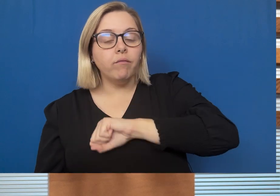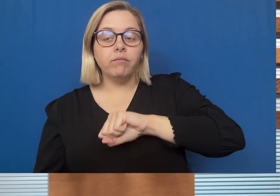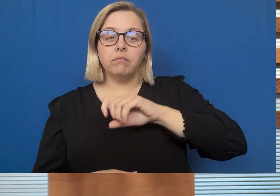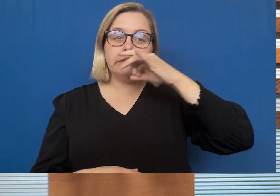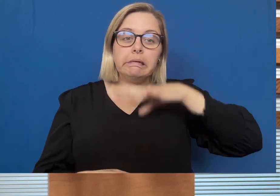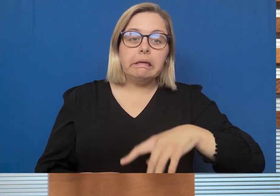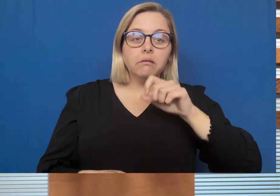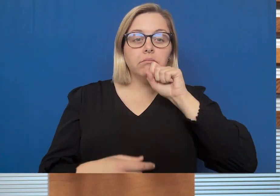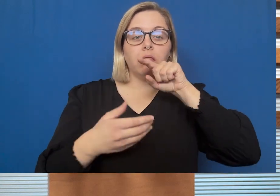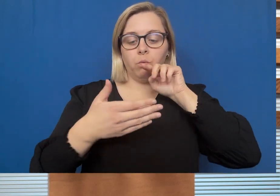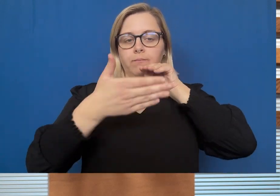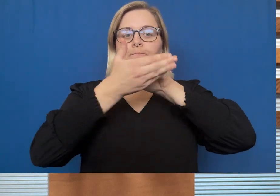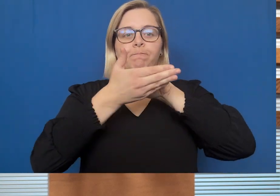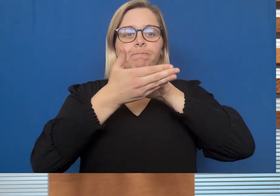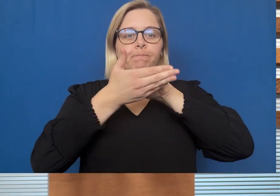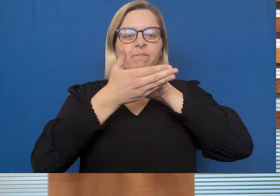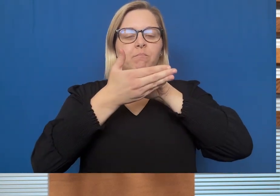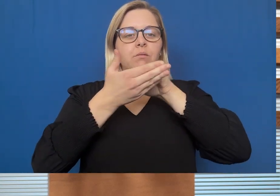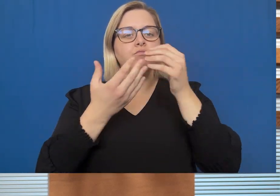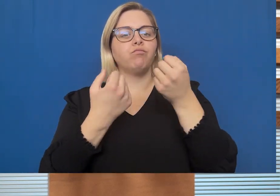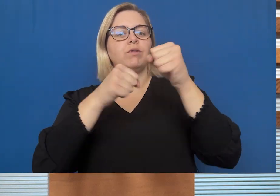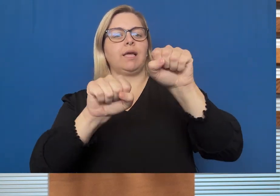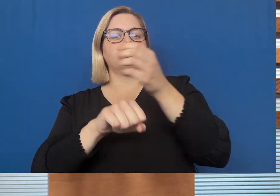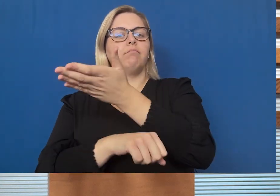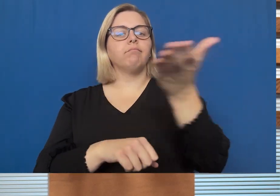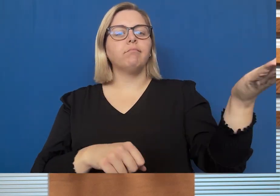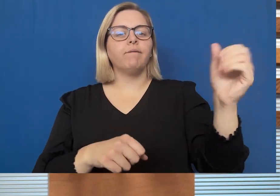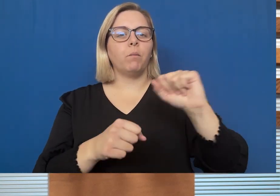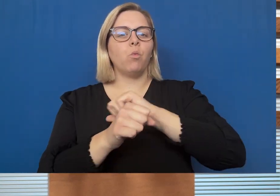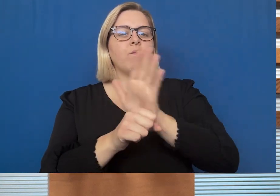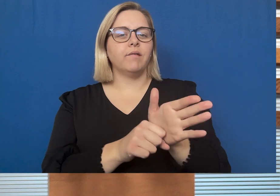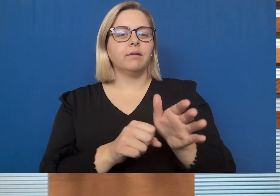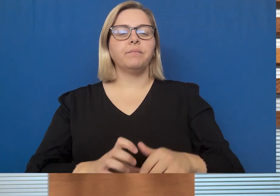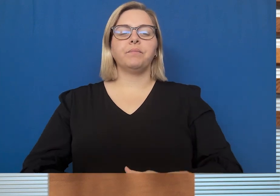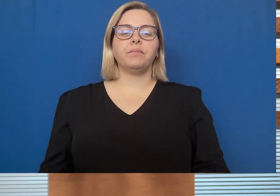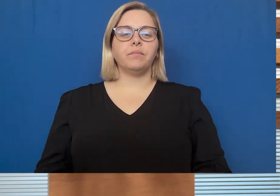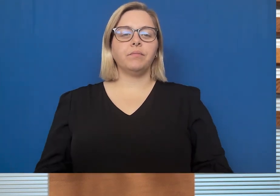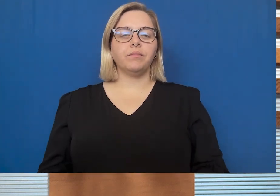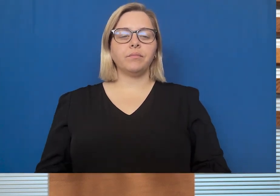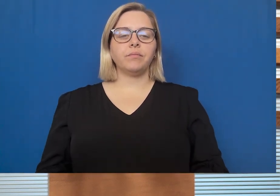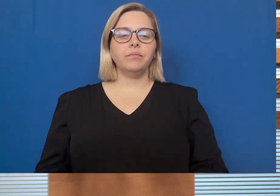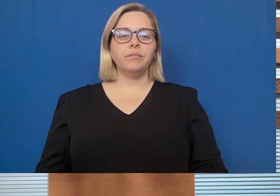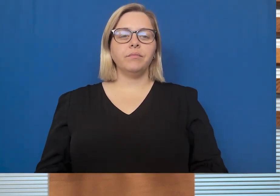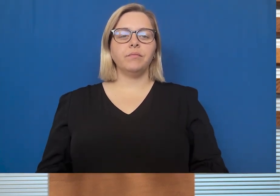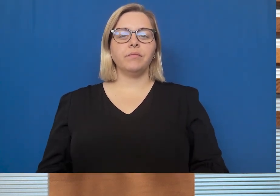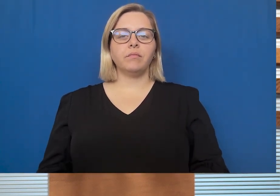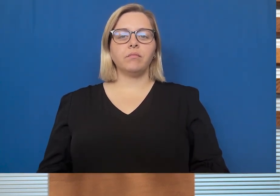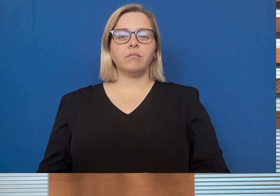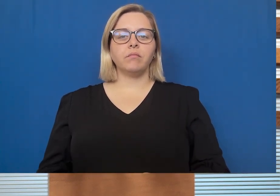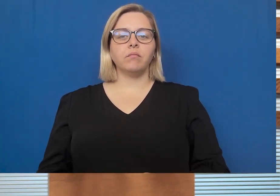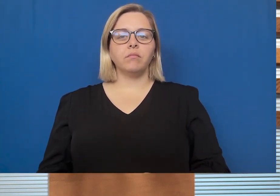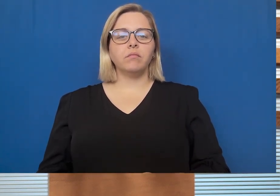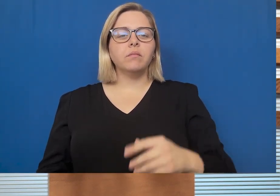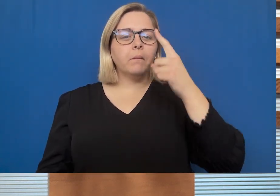This means that they can provide some protection from the virus that causes COVID-19. Now everyone has their own